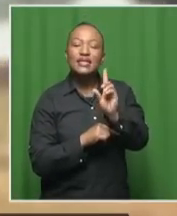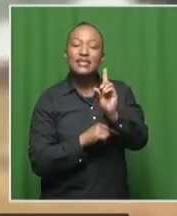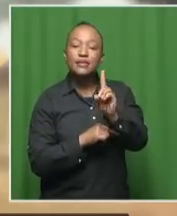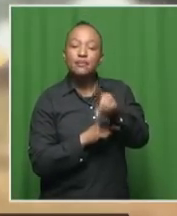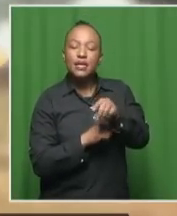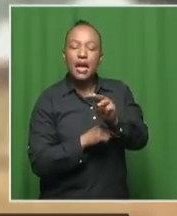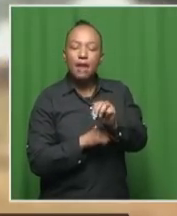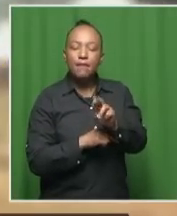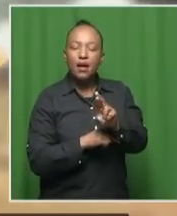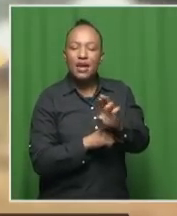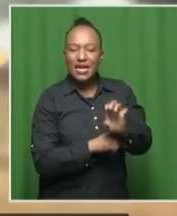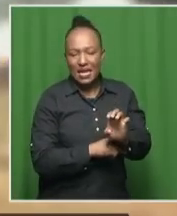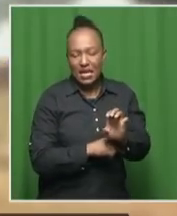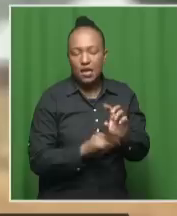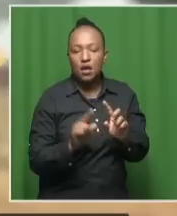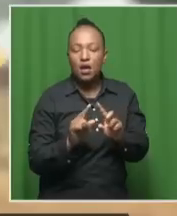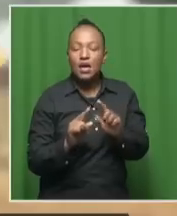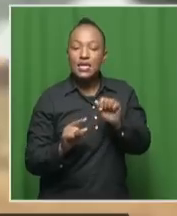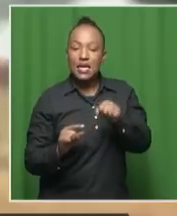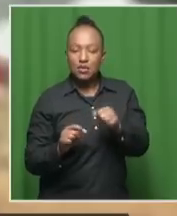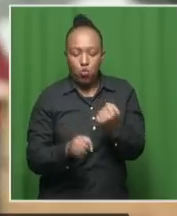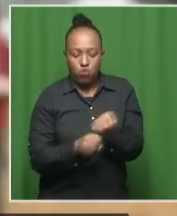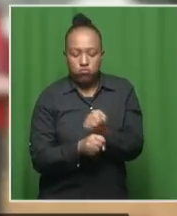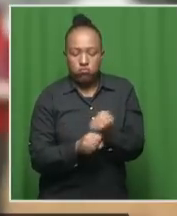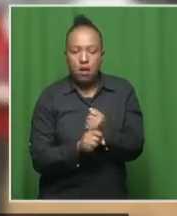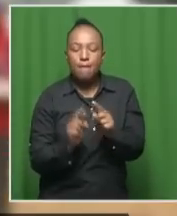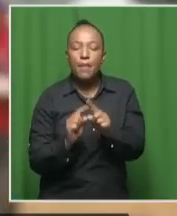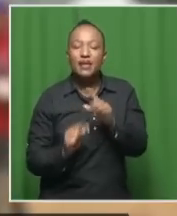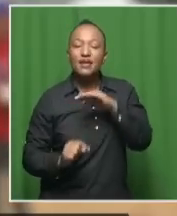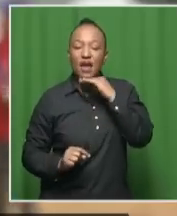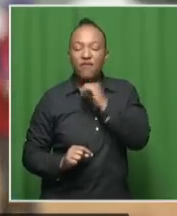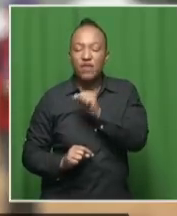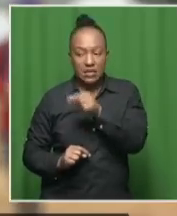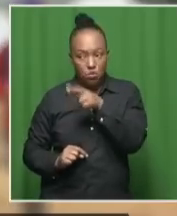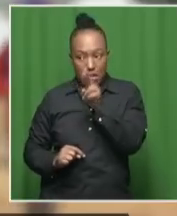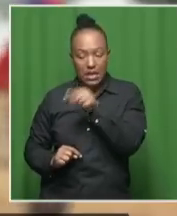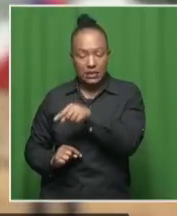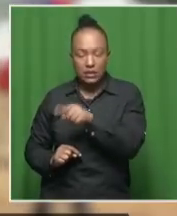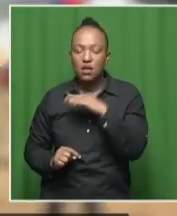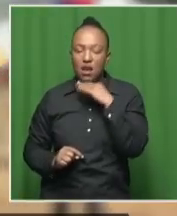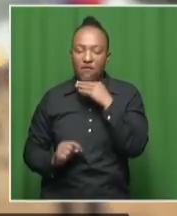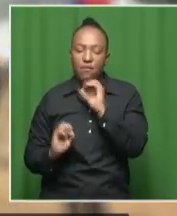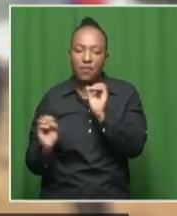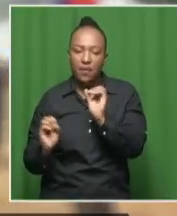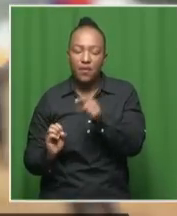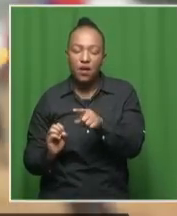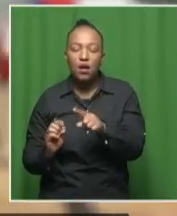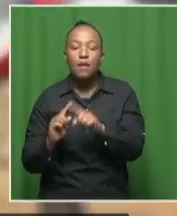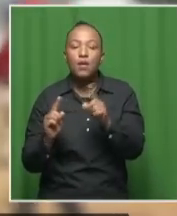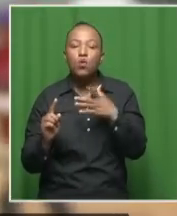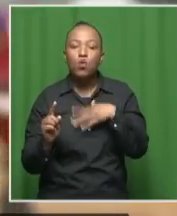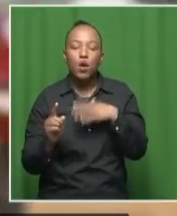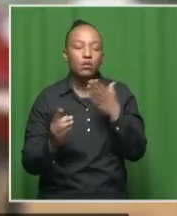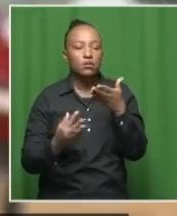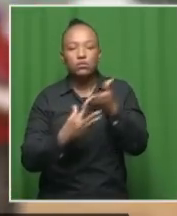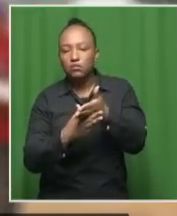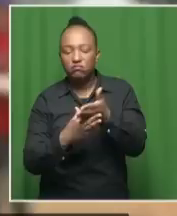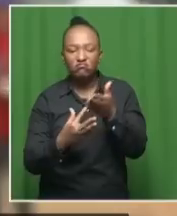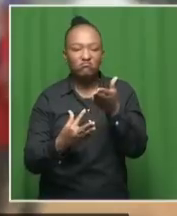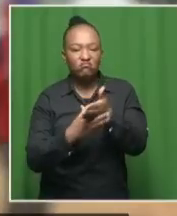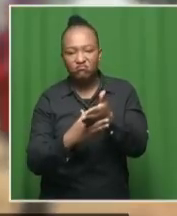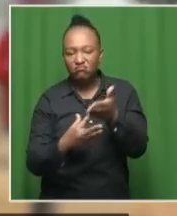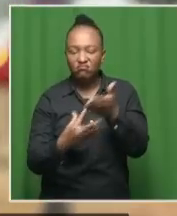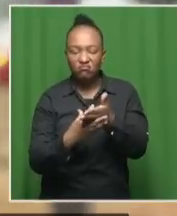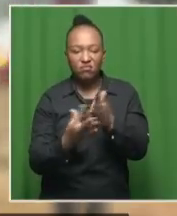but it's actually not been now, if you're correct. But there's been, like, lots of effort to do disruptive operations, actually, yeah.